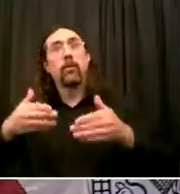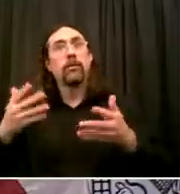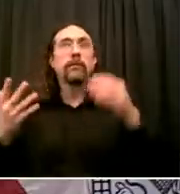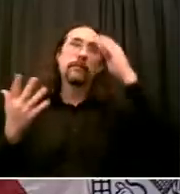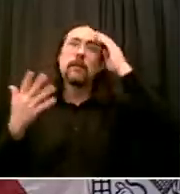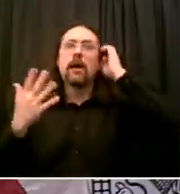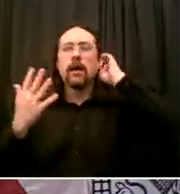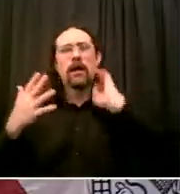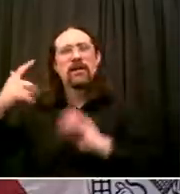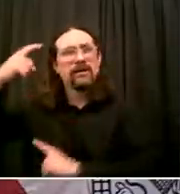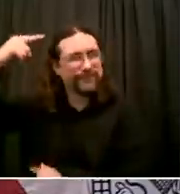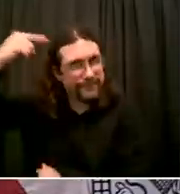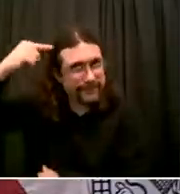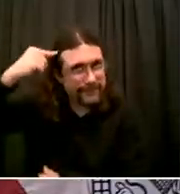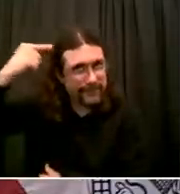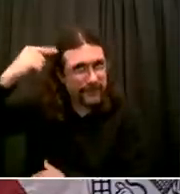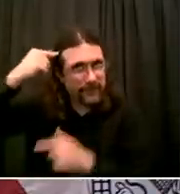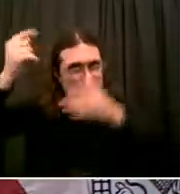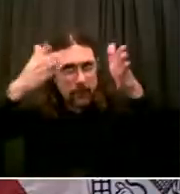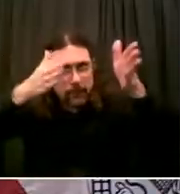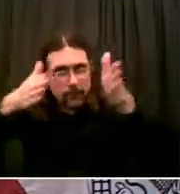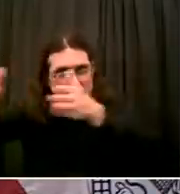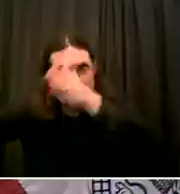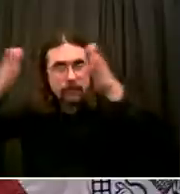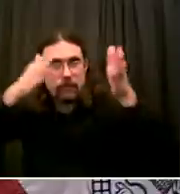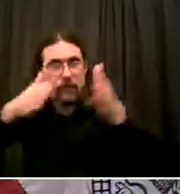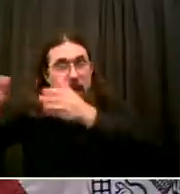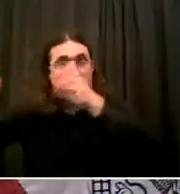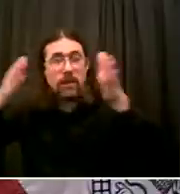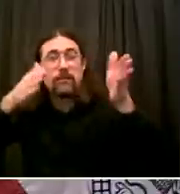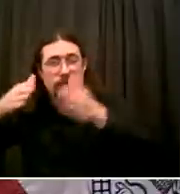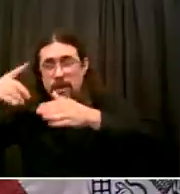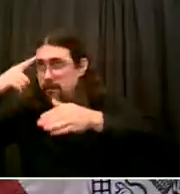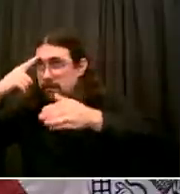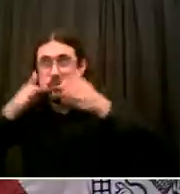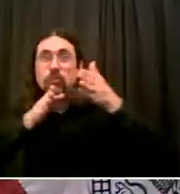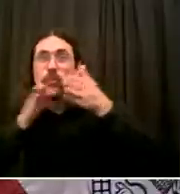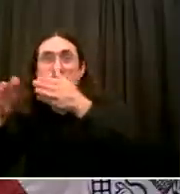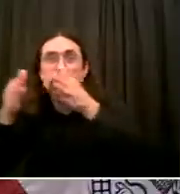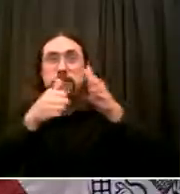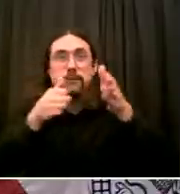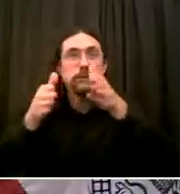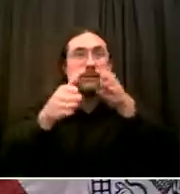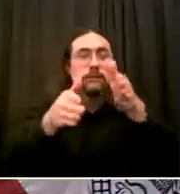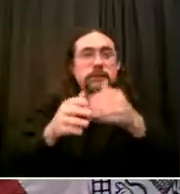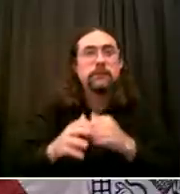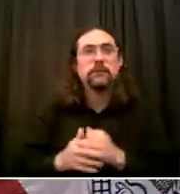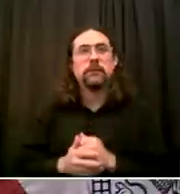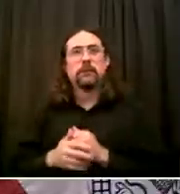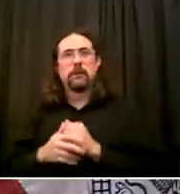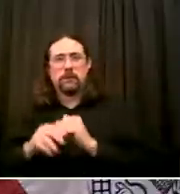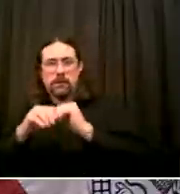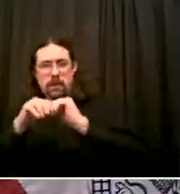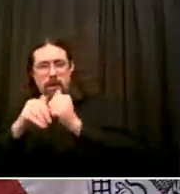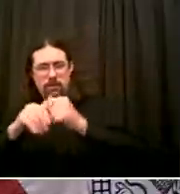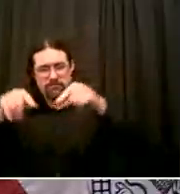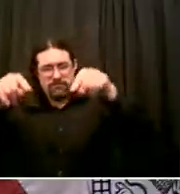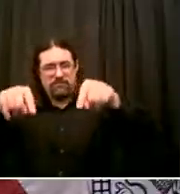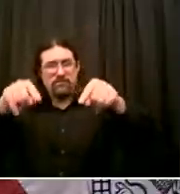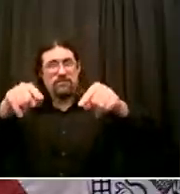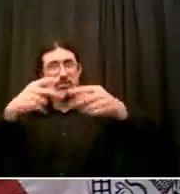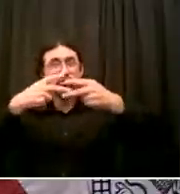go at crime and particularly very organized crime, gang structures and other approaches